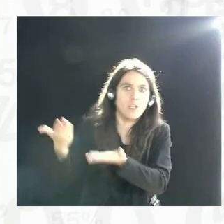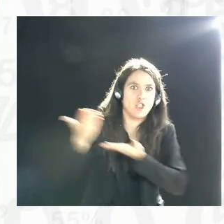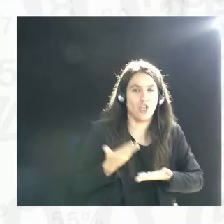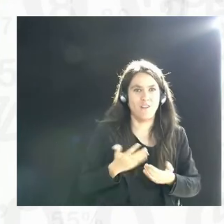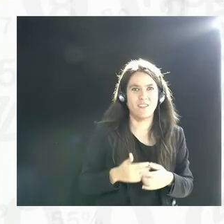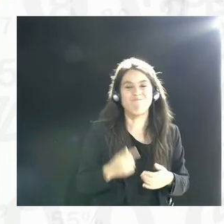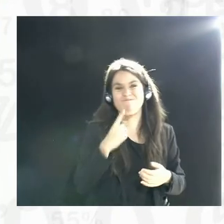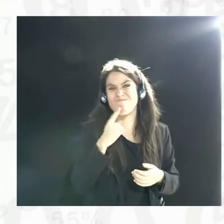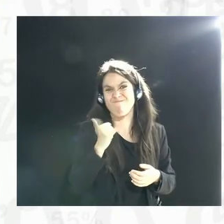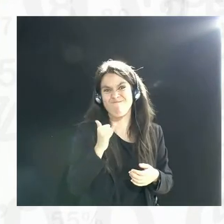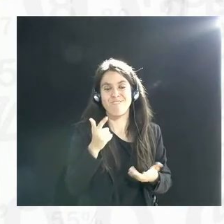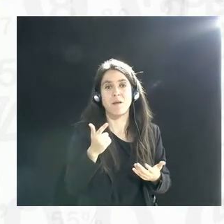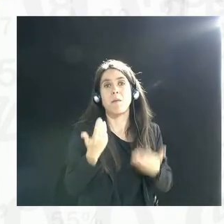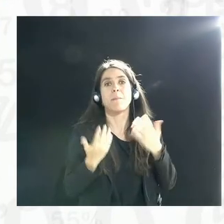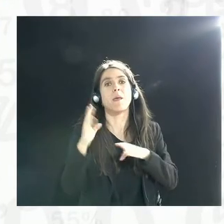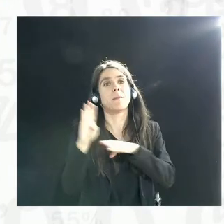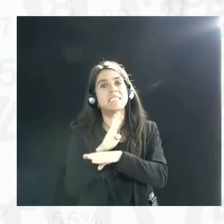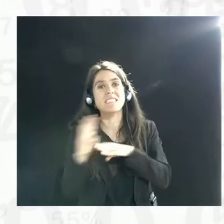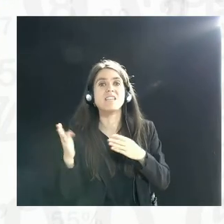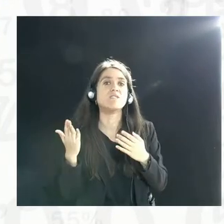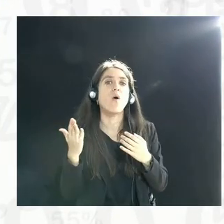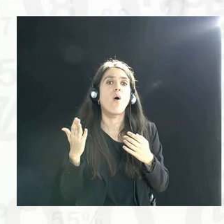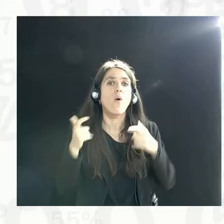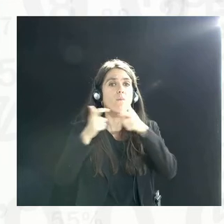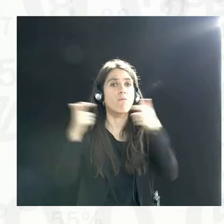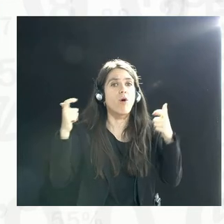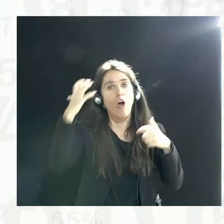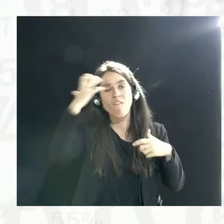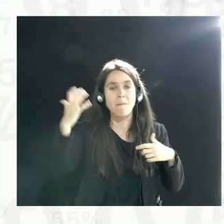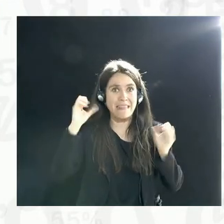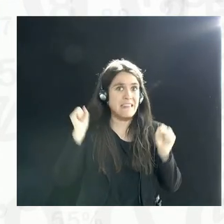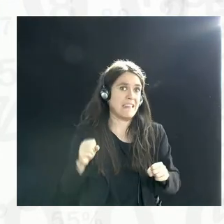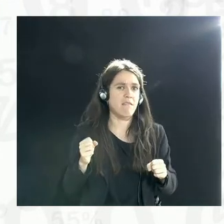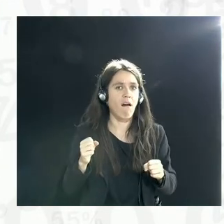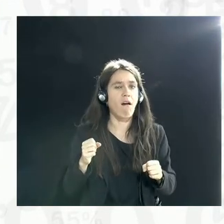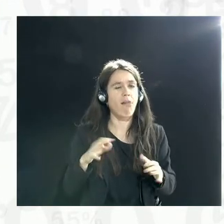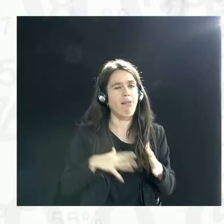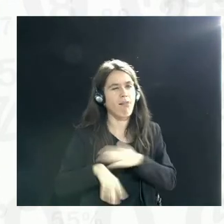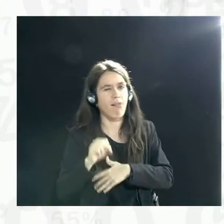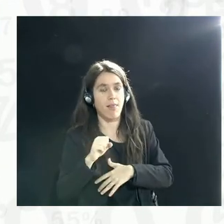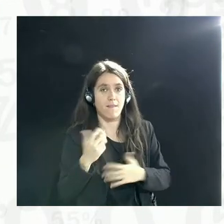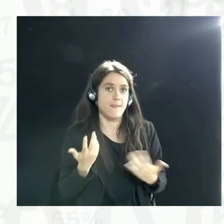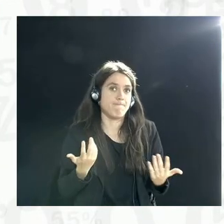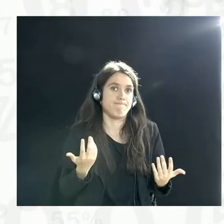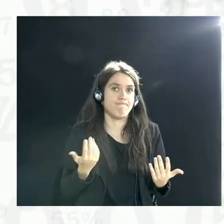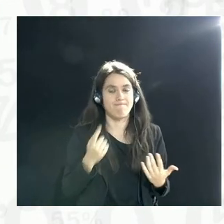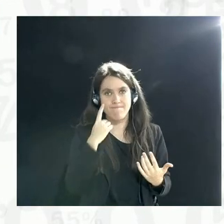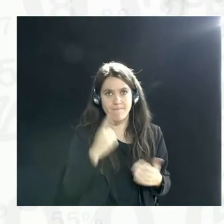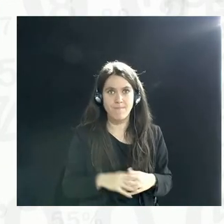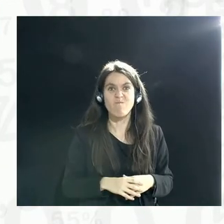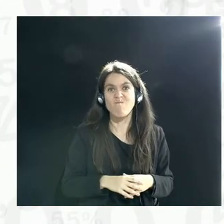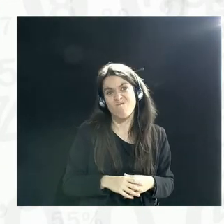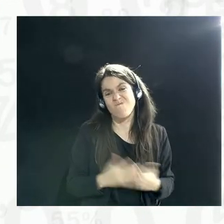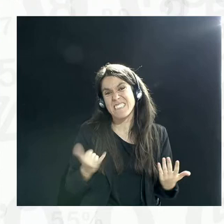as private companies? Yes, that's always a risk, but for private sector companies, the incentives are compatible to some